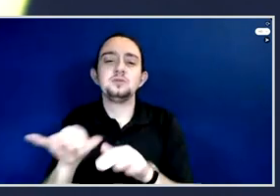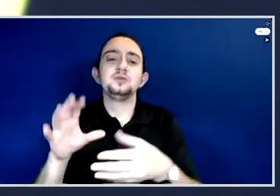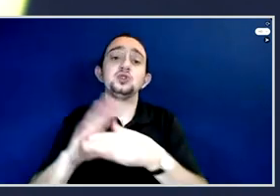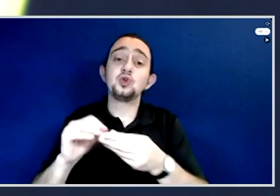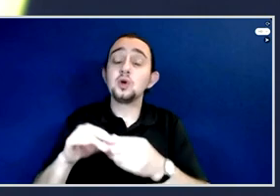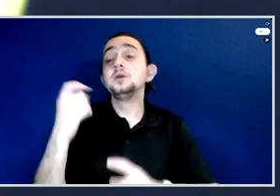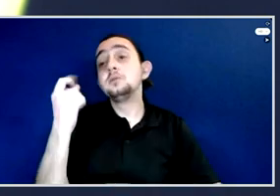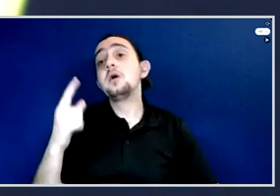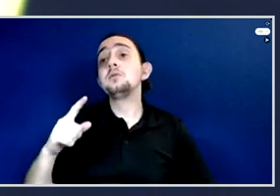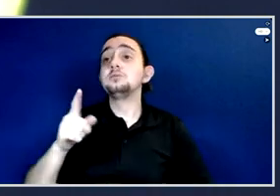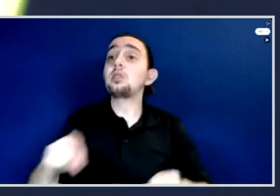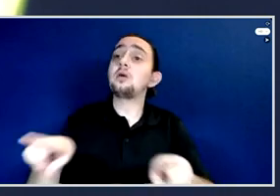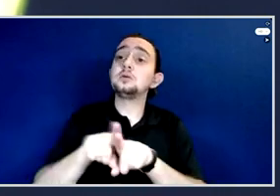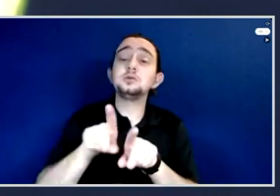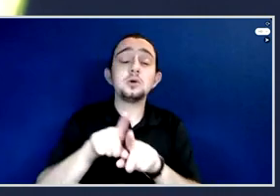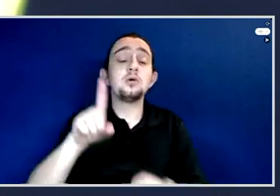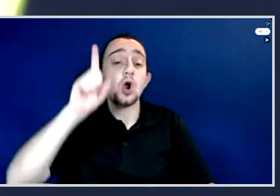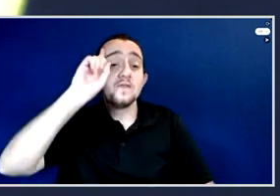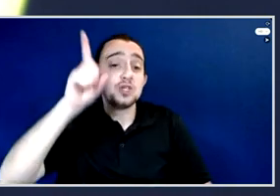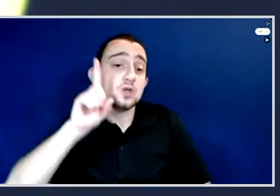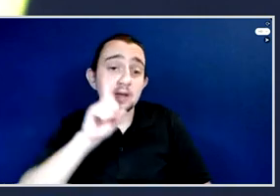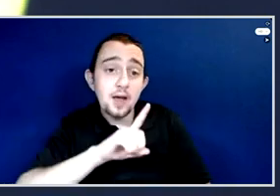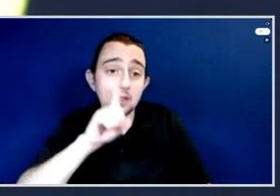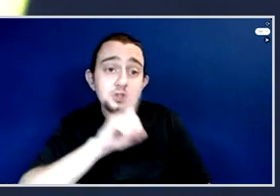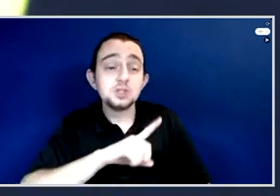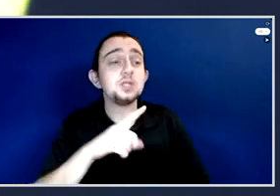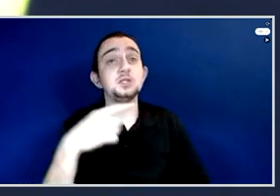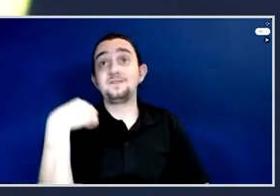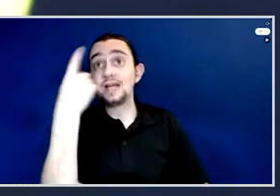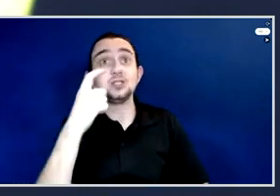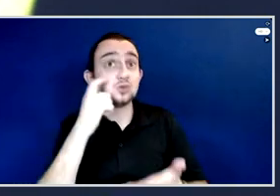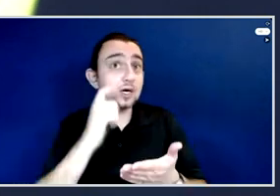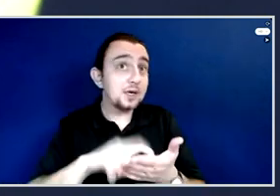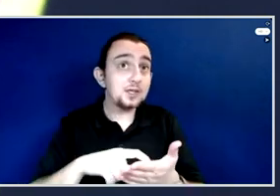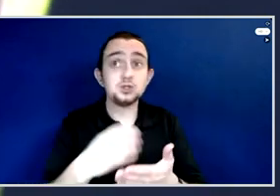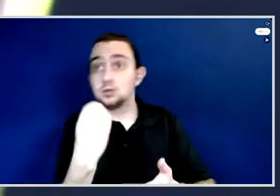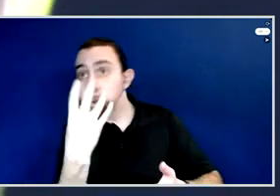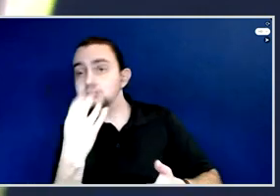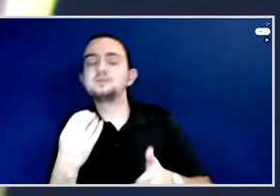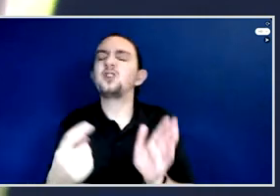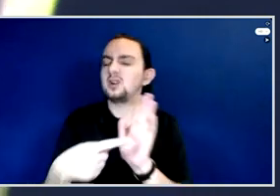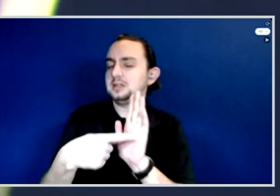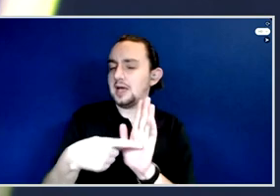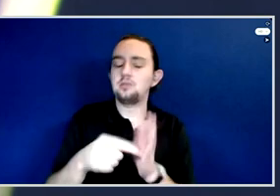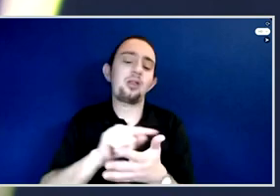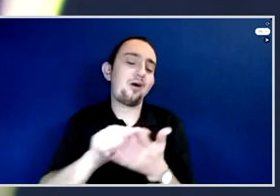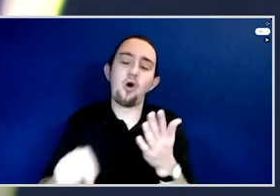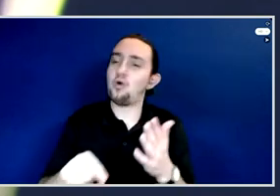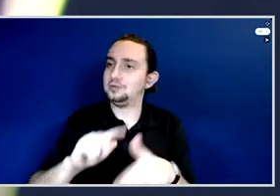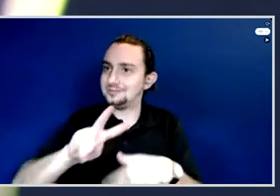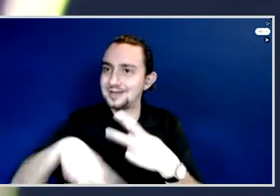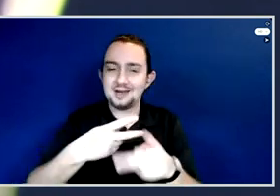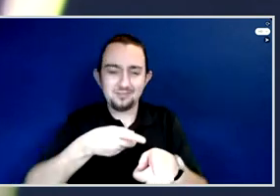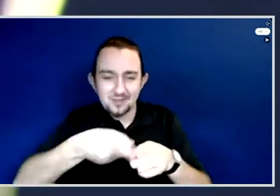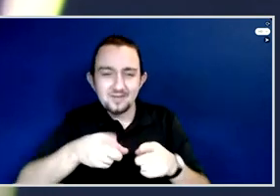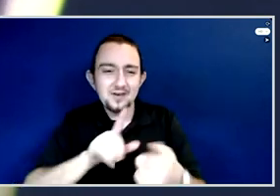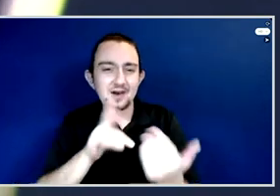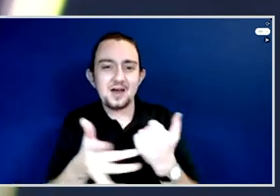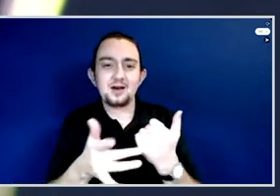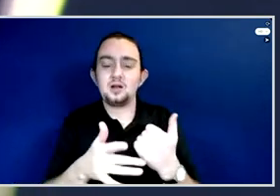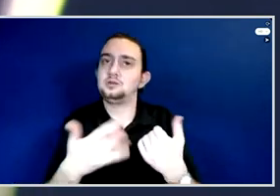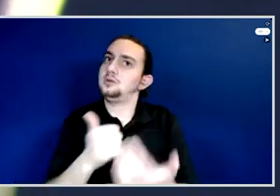use as much as we can technology to do our investigation, and we have actually a big tech team in our newsroom.